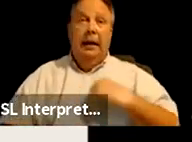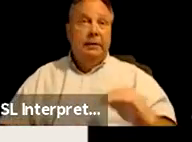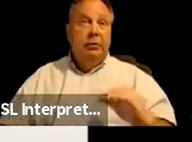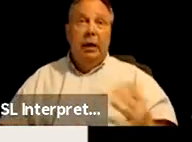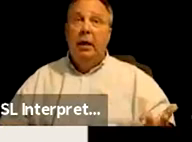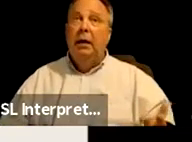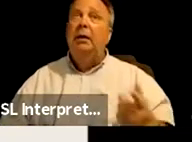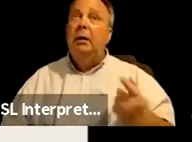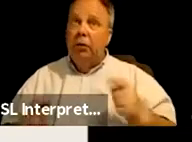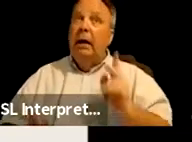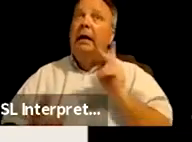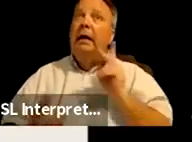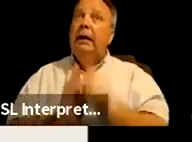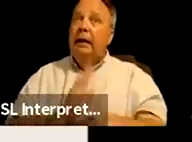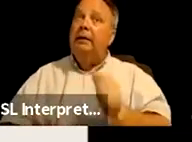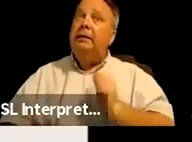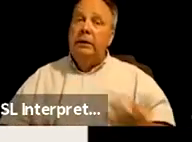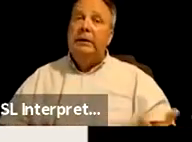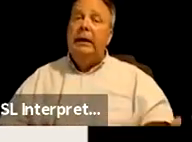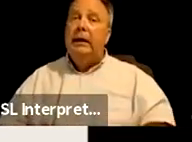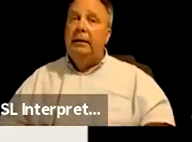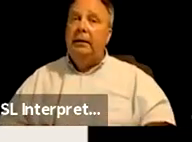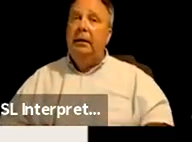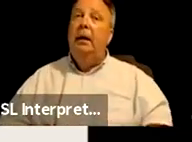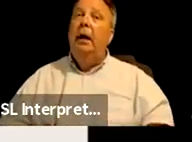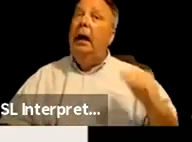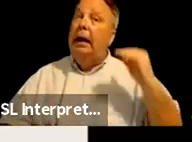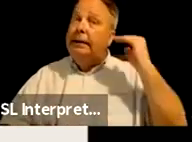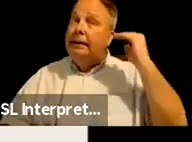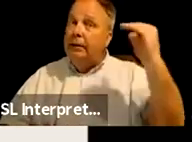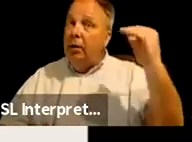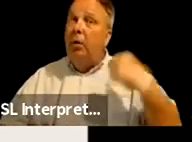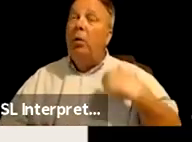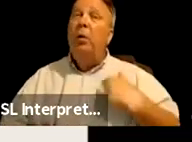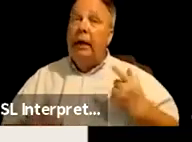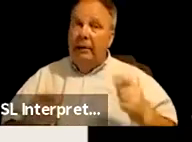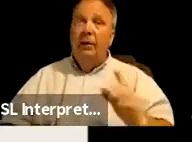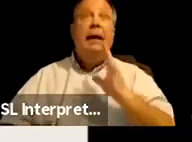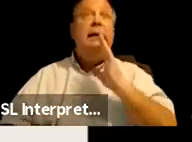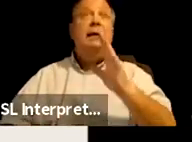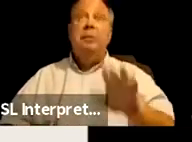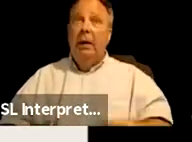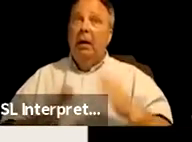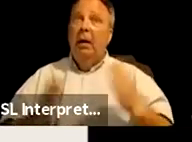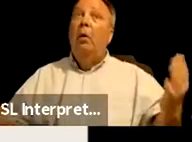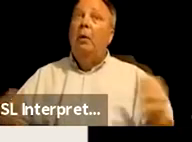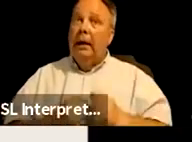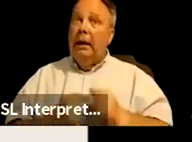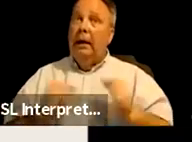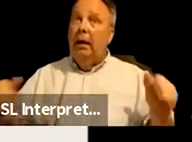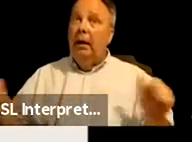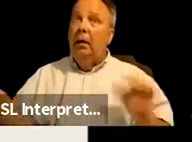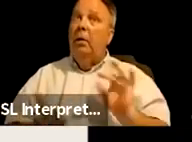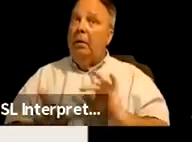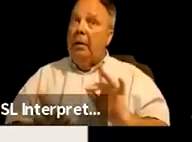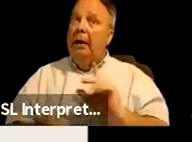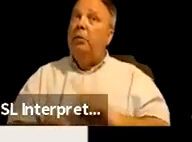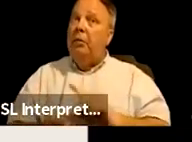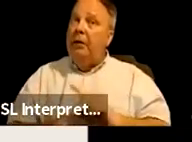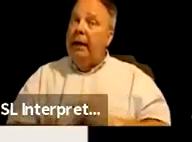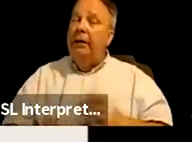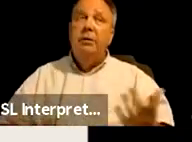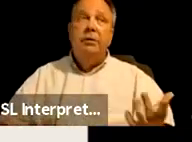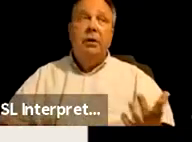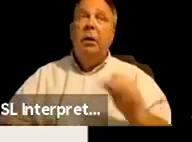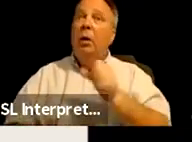trying to commit suicide. Um, as an adult, when I've tried to speak openly and honestly with medical providers, um,